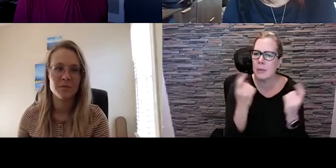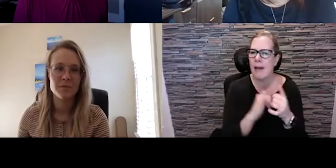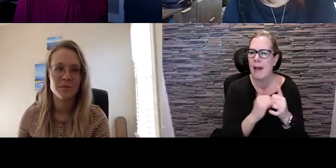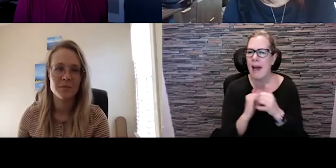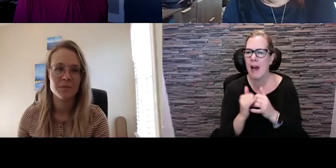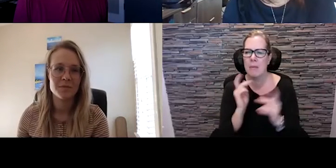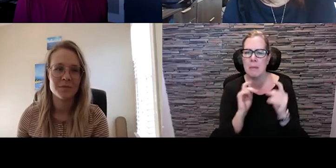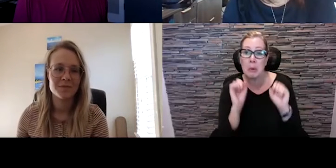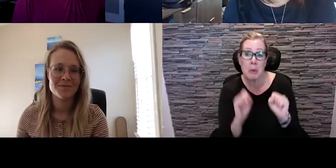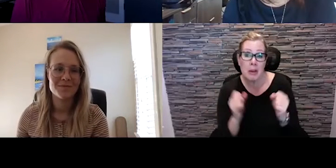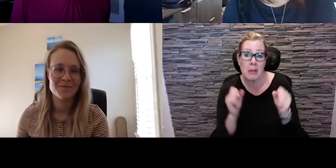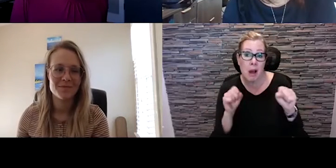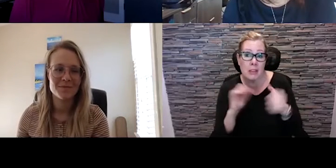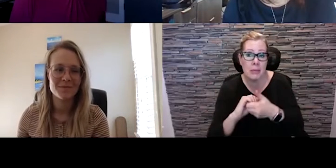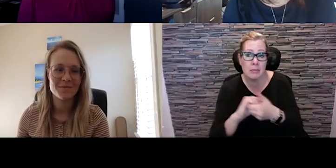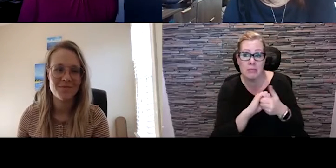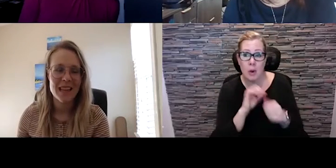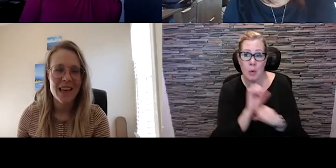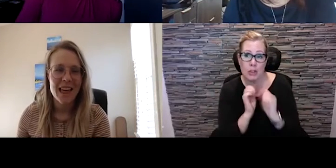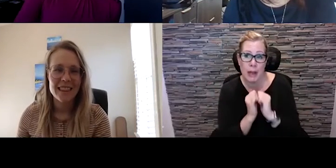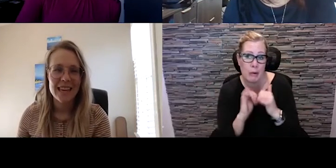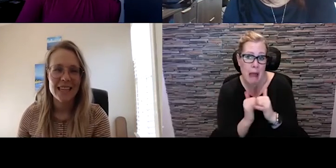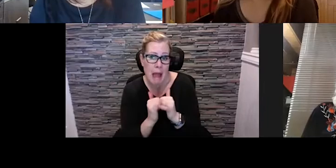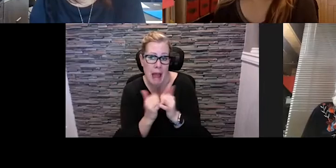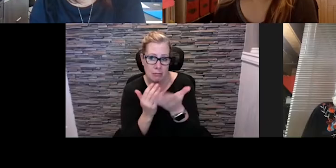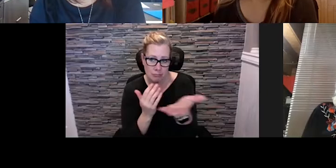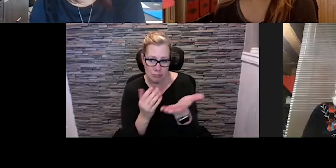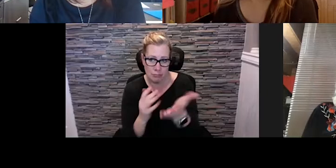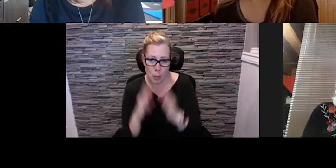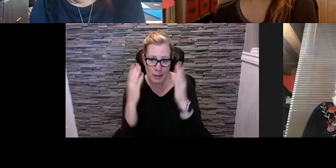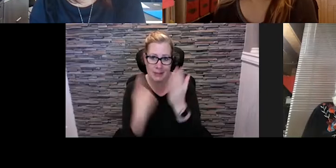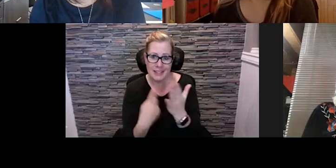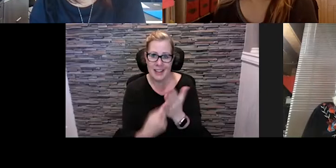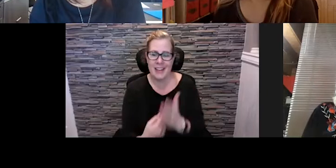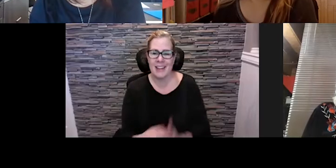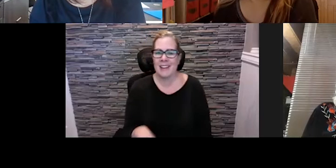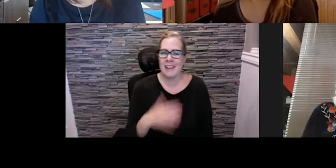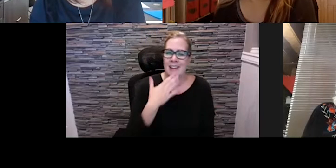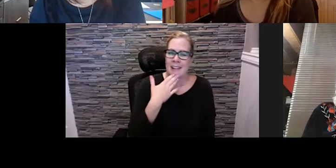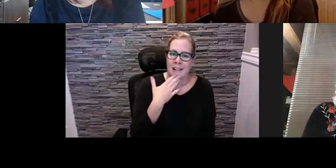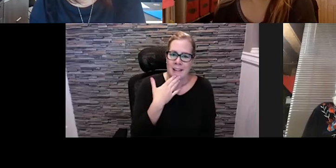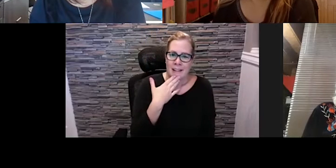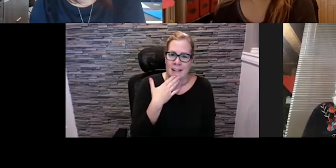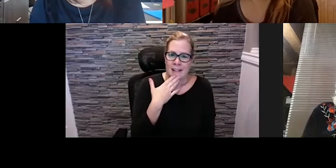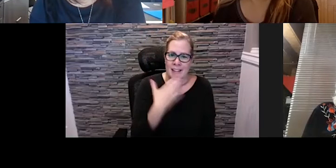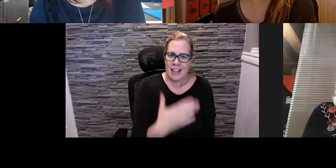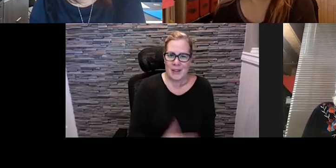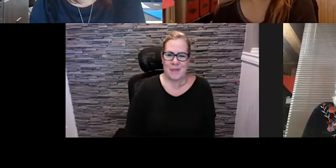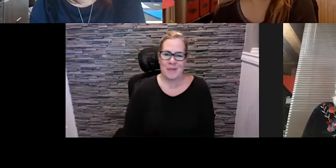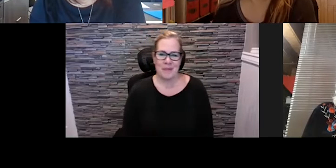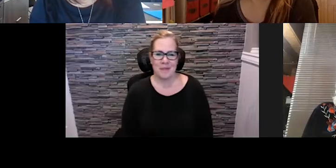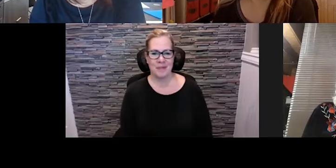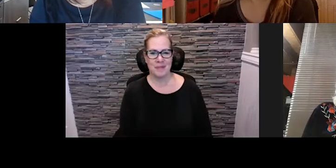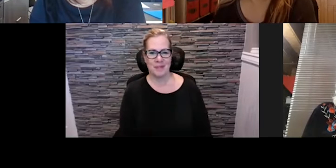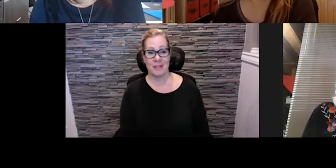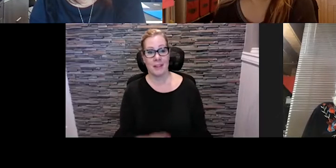collaborate together. So, over to you, Kayleigh. Thank you, Sherry. As Sherry so